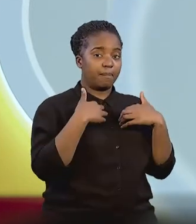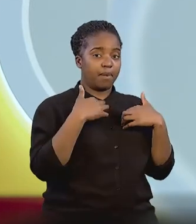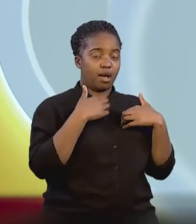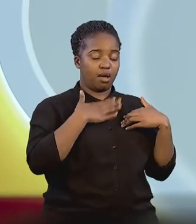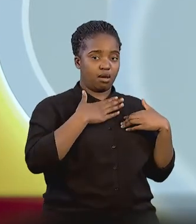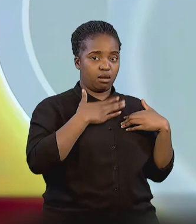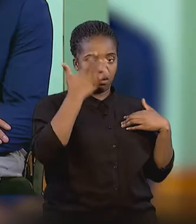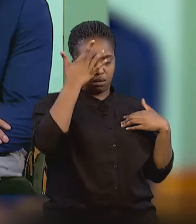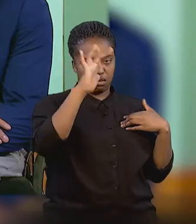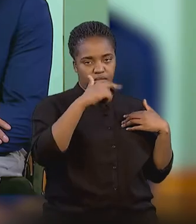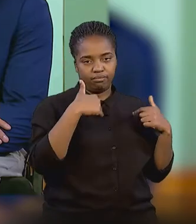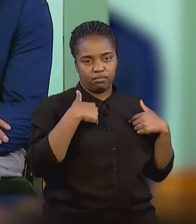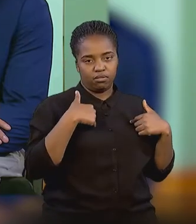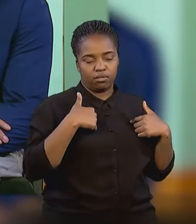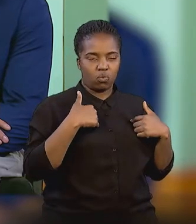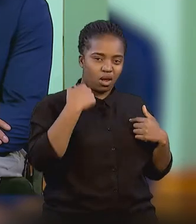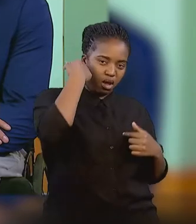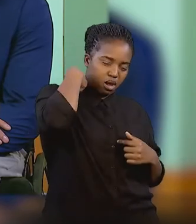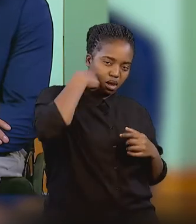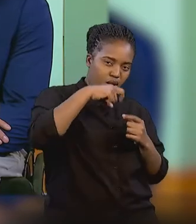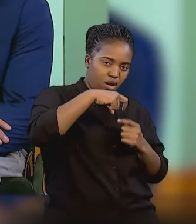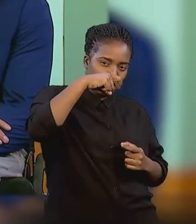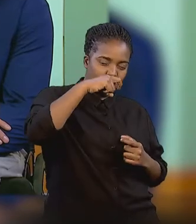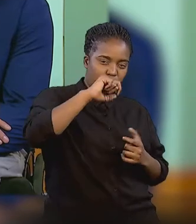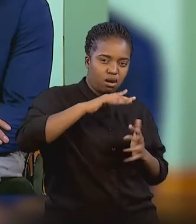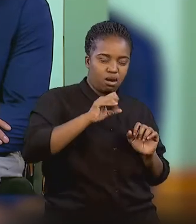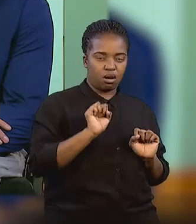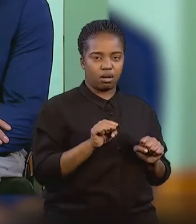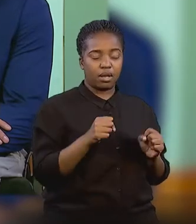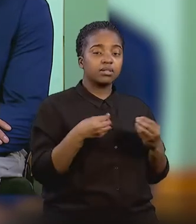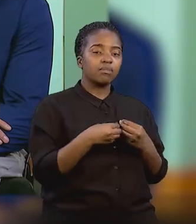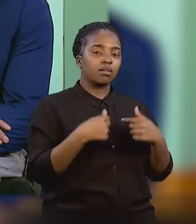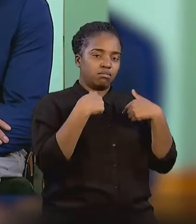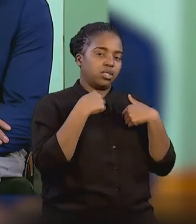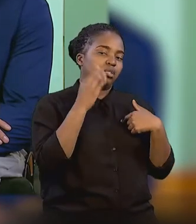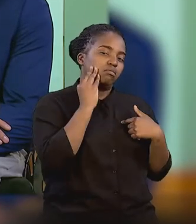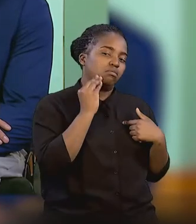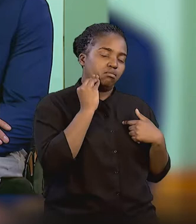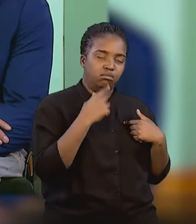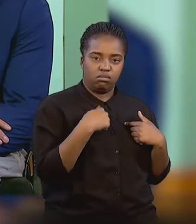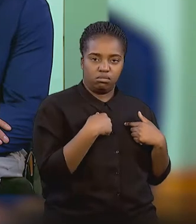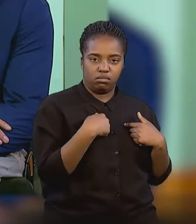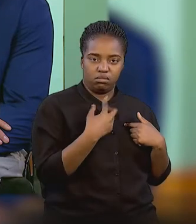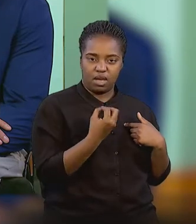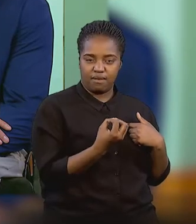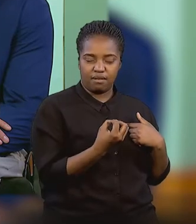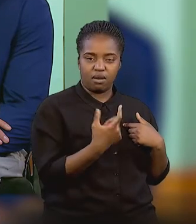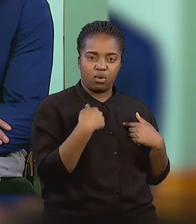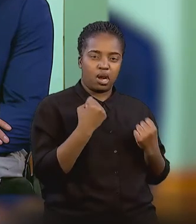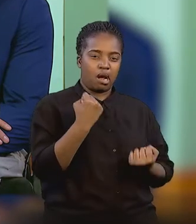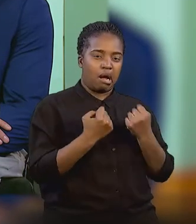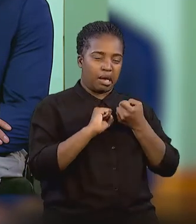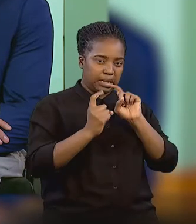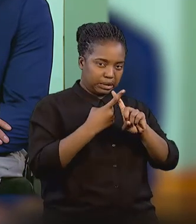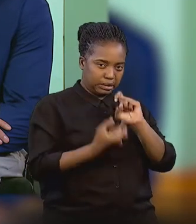of expertise, obviously, is with spinal cord injury, because that's obviously something I, myself, with my car